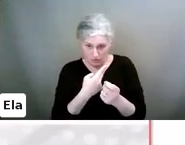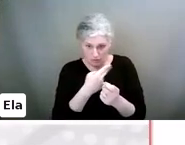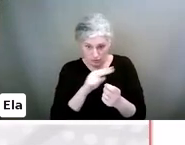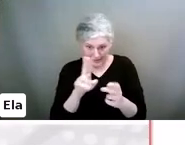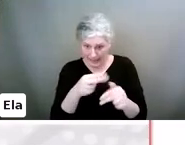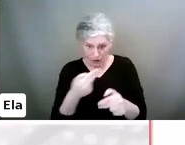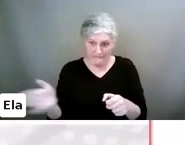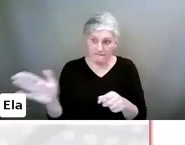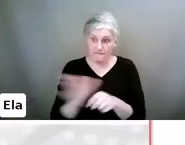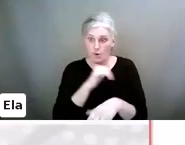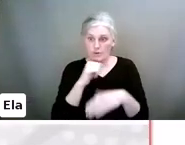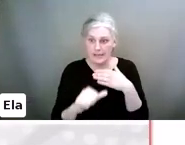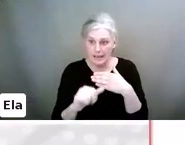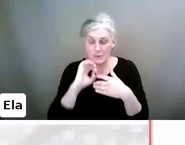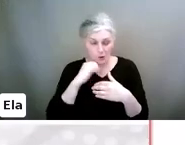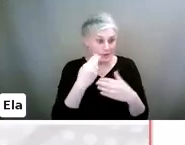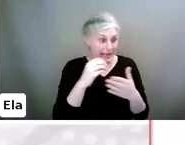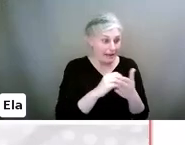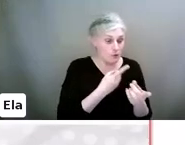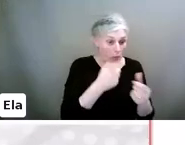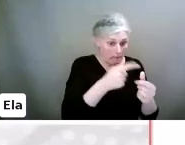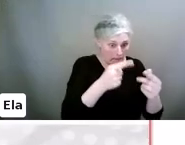time because I have other things to do.